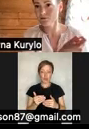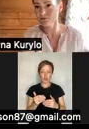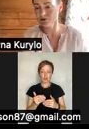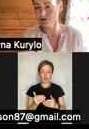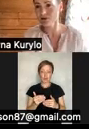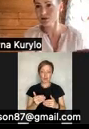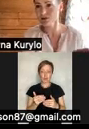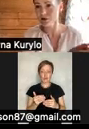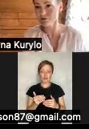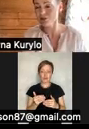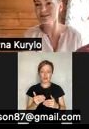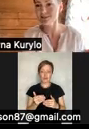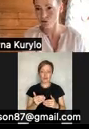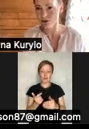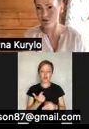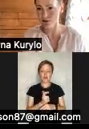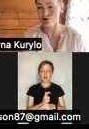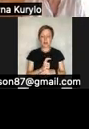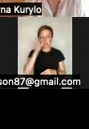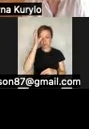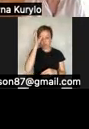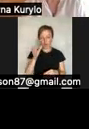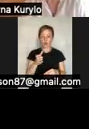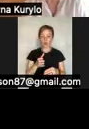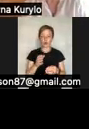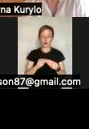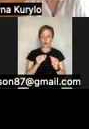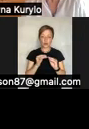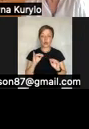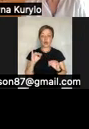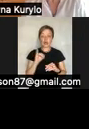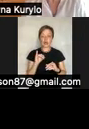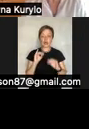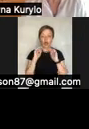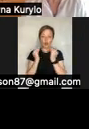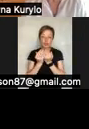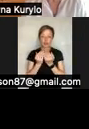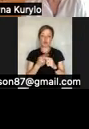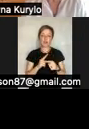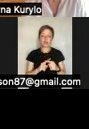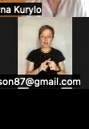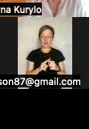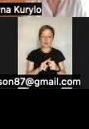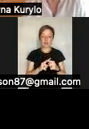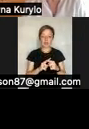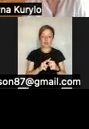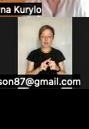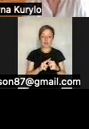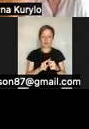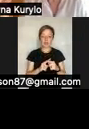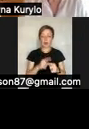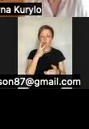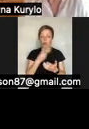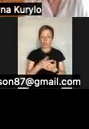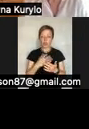children with disabilities these are mostly uh intellectual disabilities or the